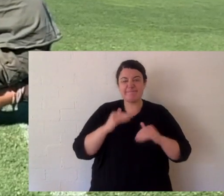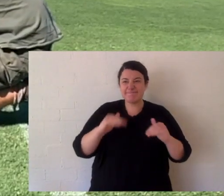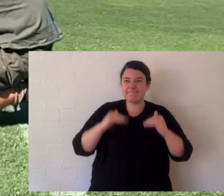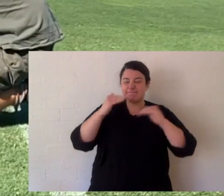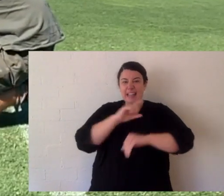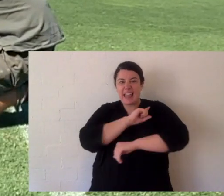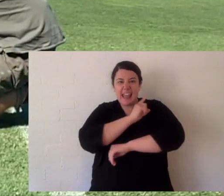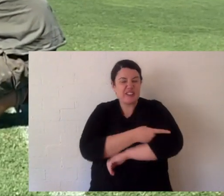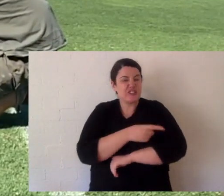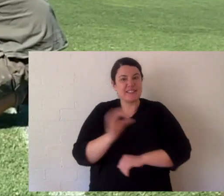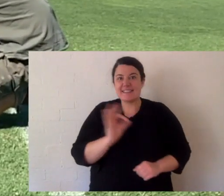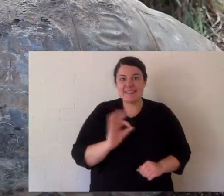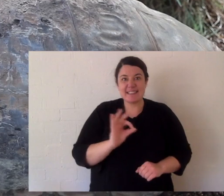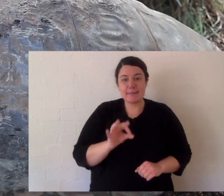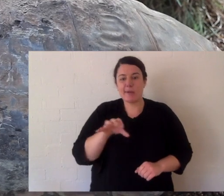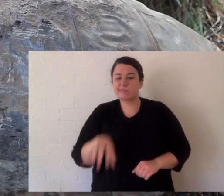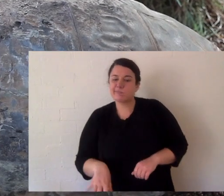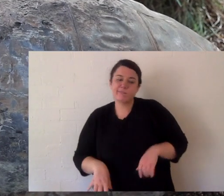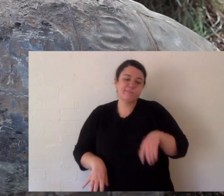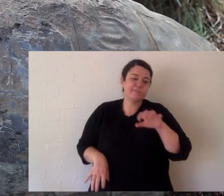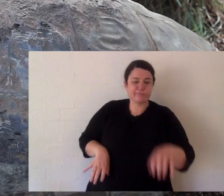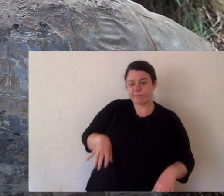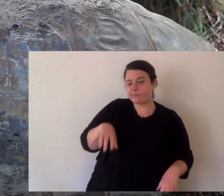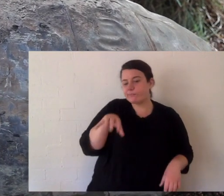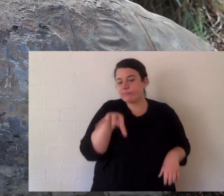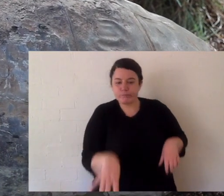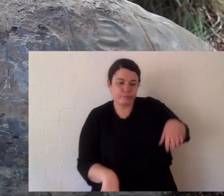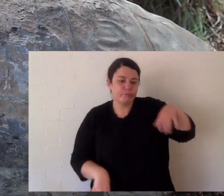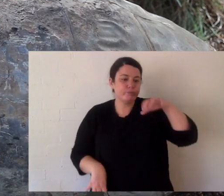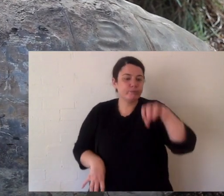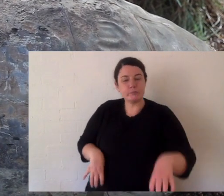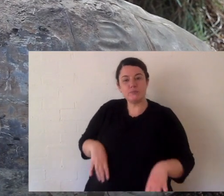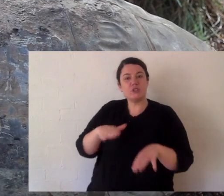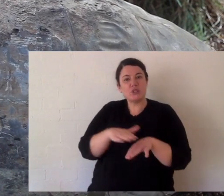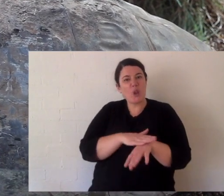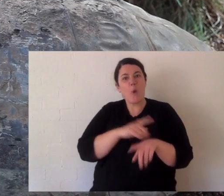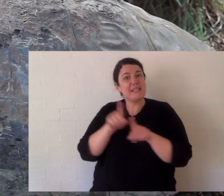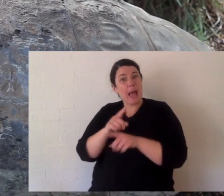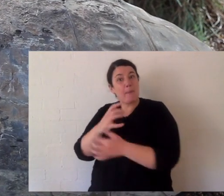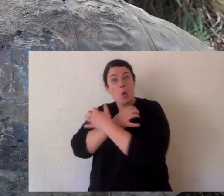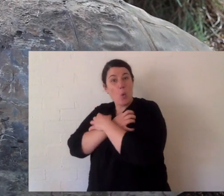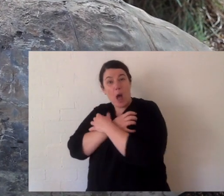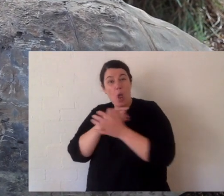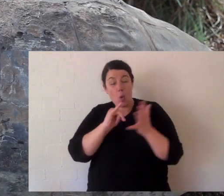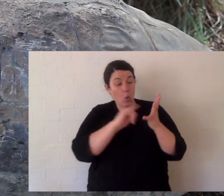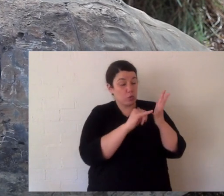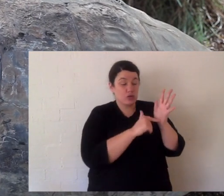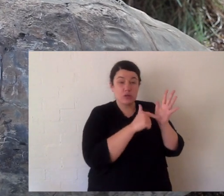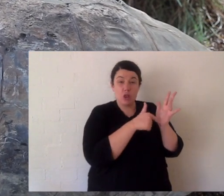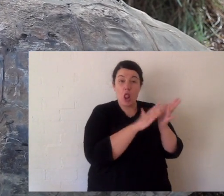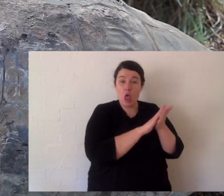in nutrient or energy. So when you move nice and slow, you conserve energy, like a koala or a sloth.